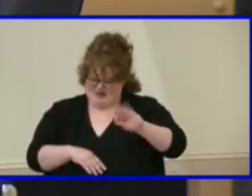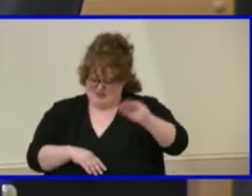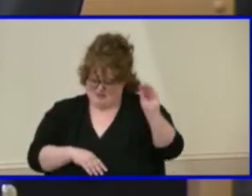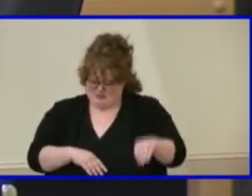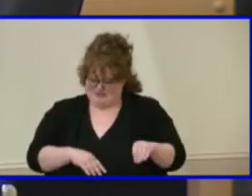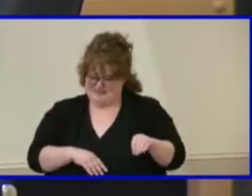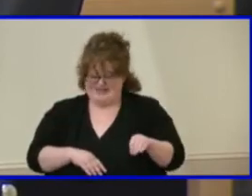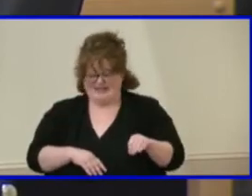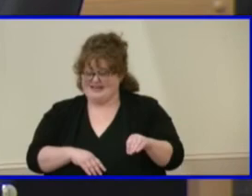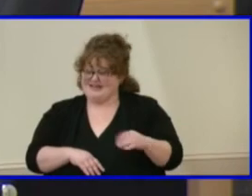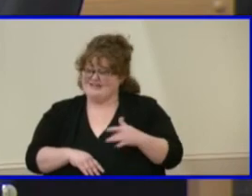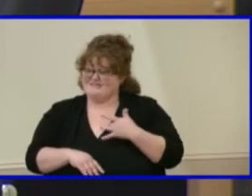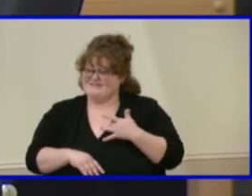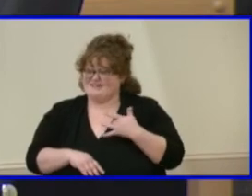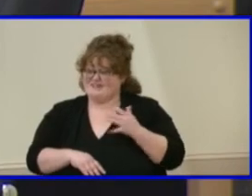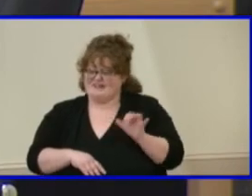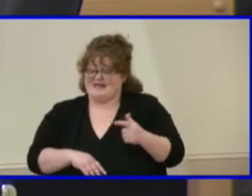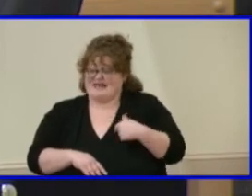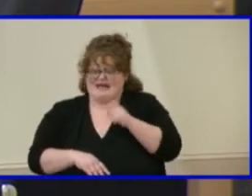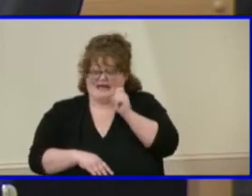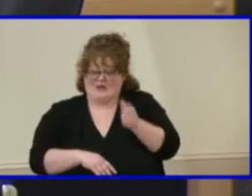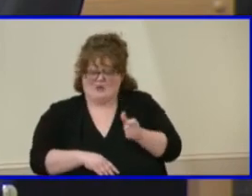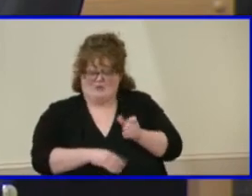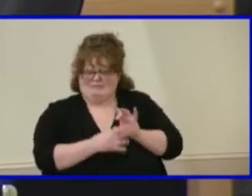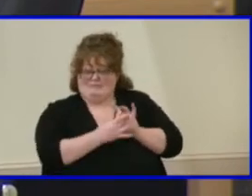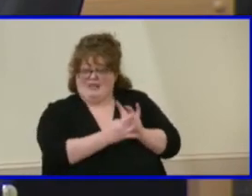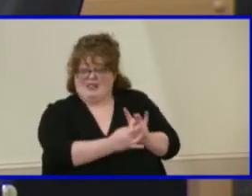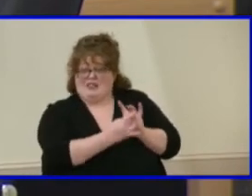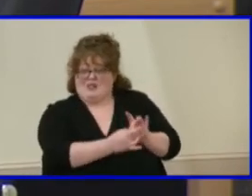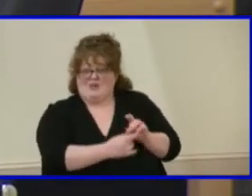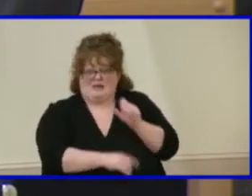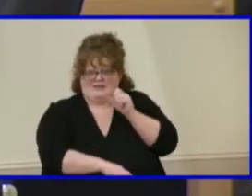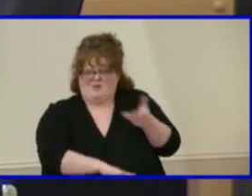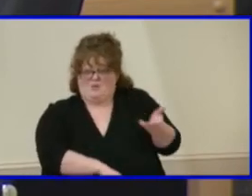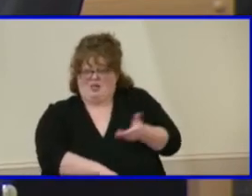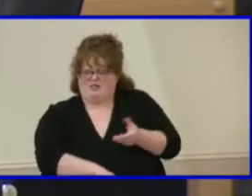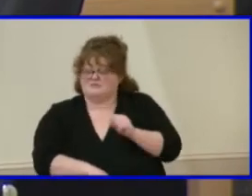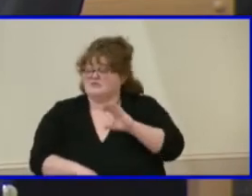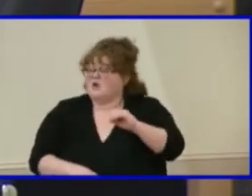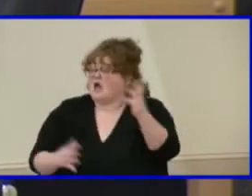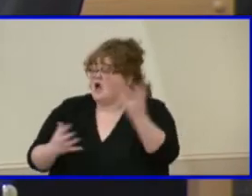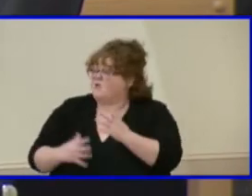again, I just want to give you some examples, share some feedback.